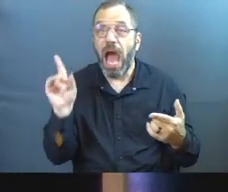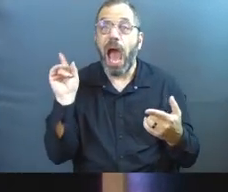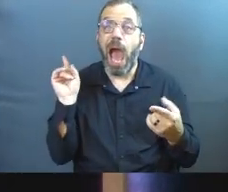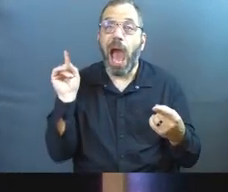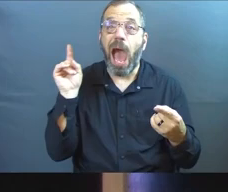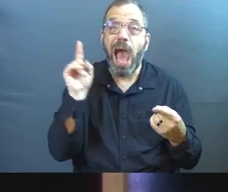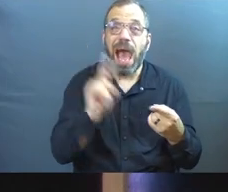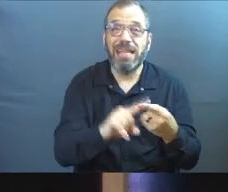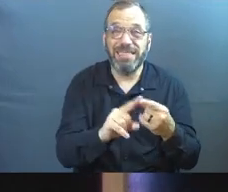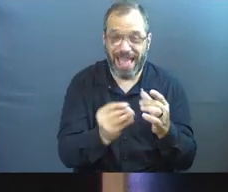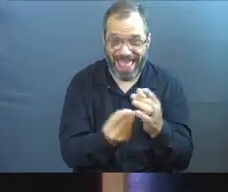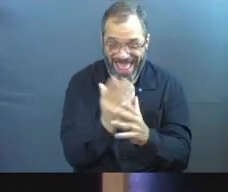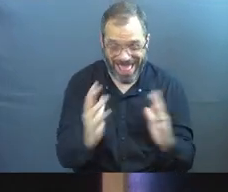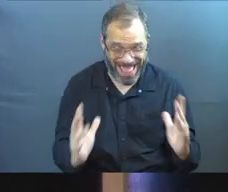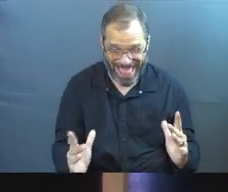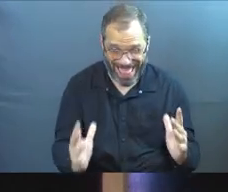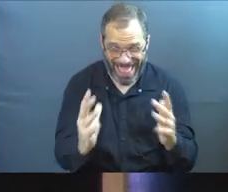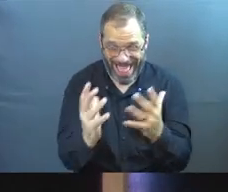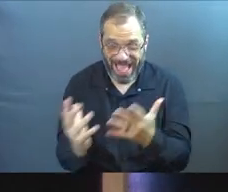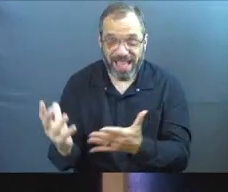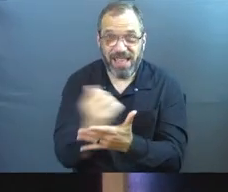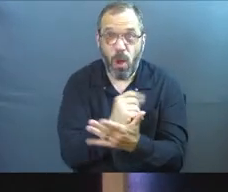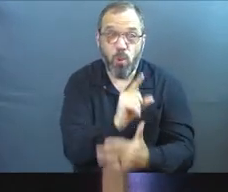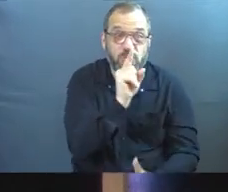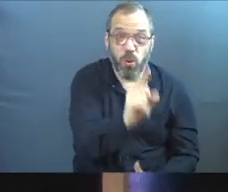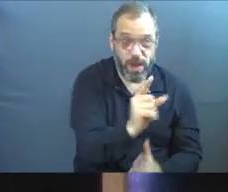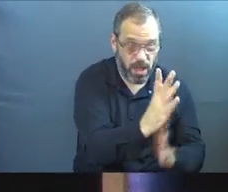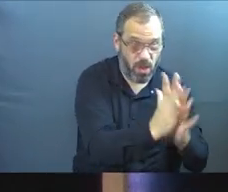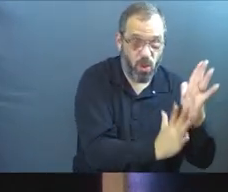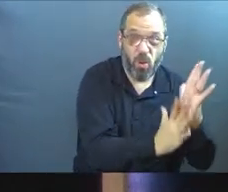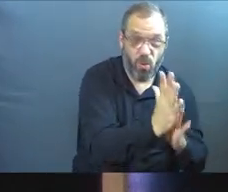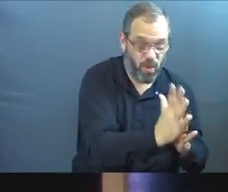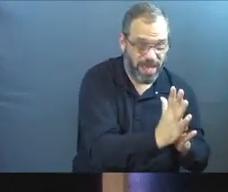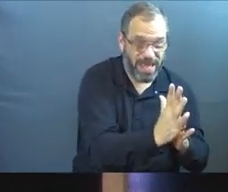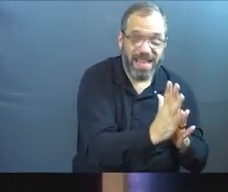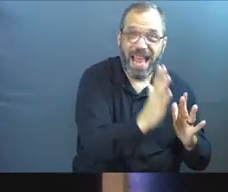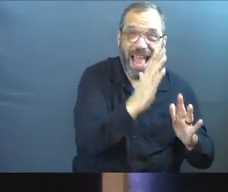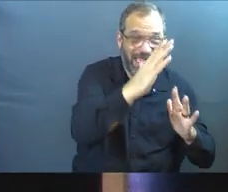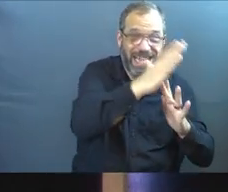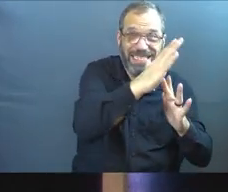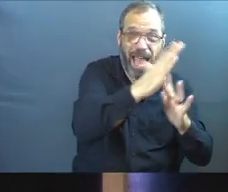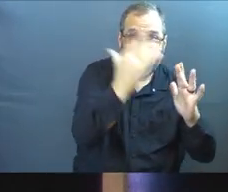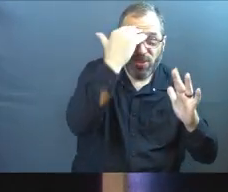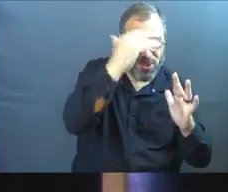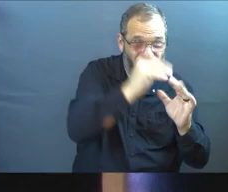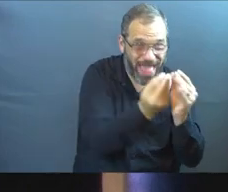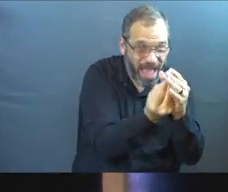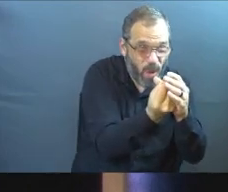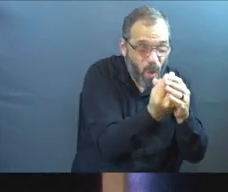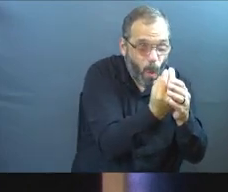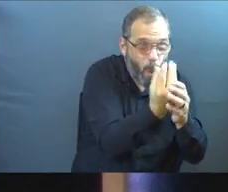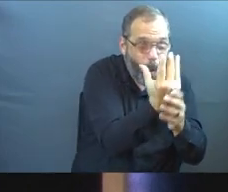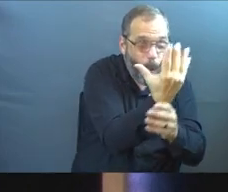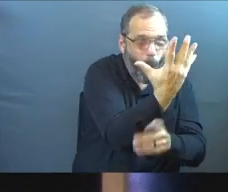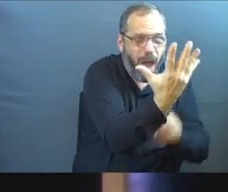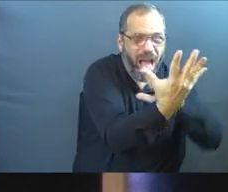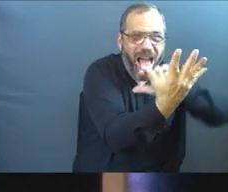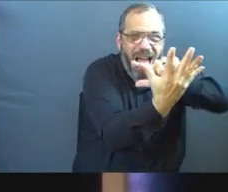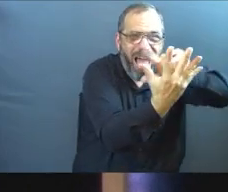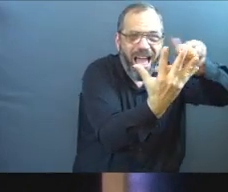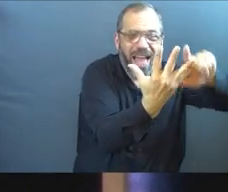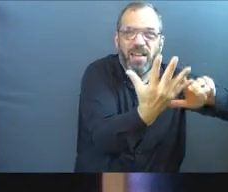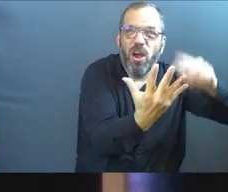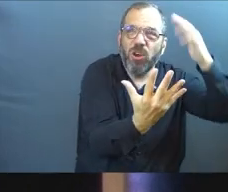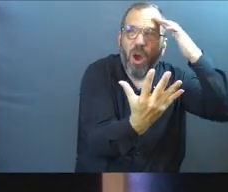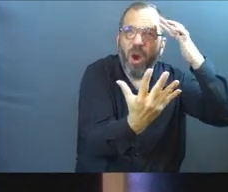very last moment, right before harvest, when the real wheat gets that top, that sprout of grain on top, the